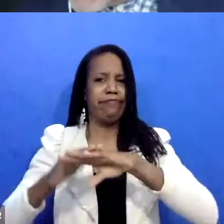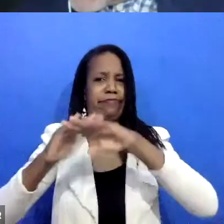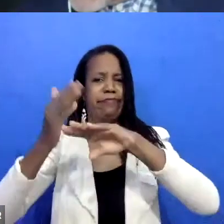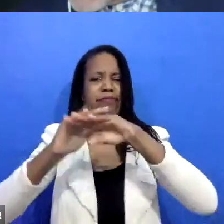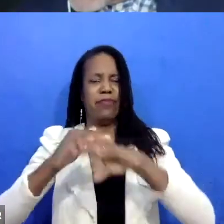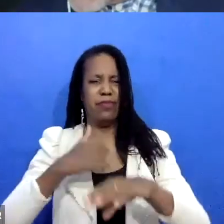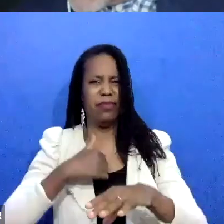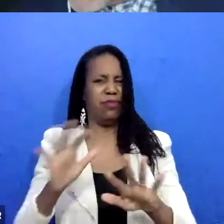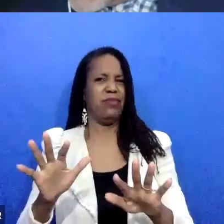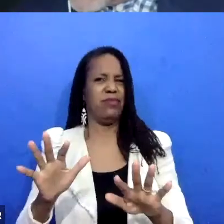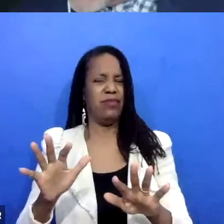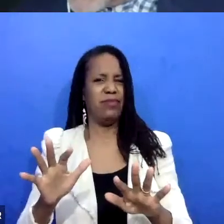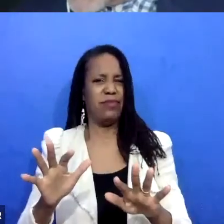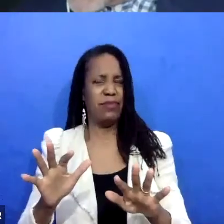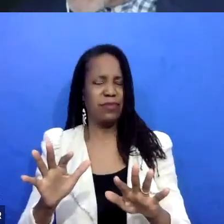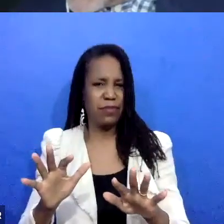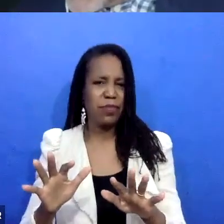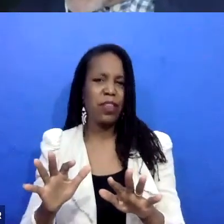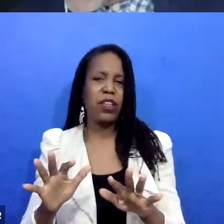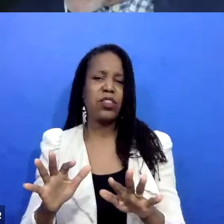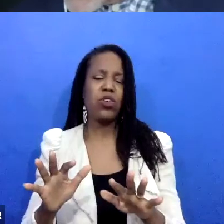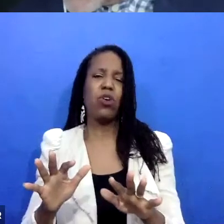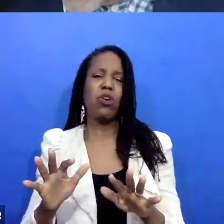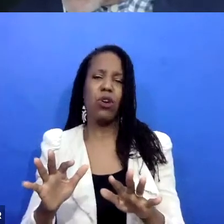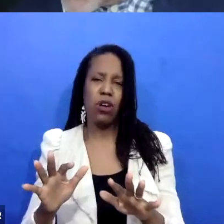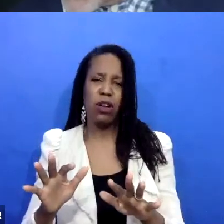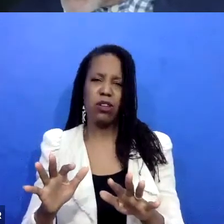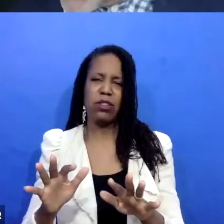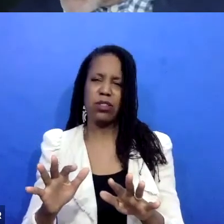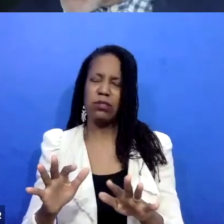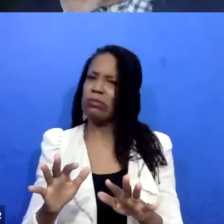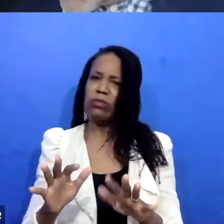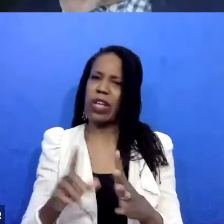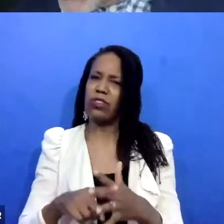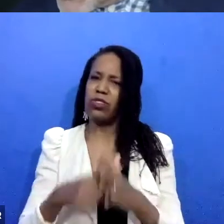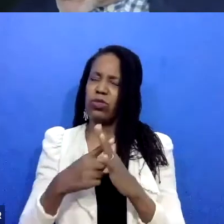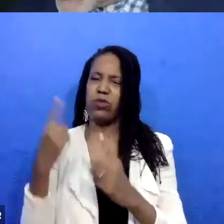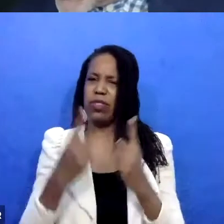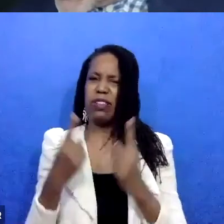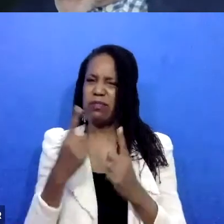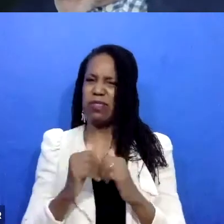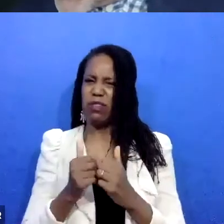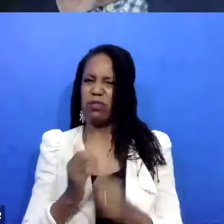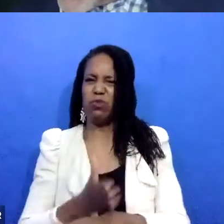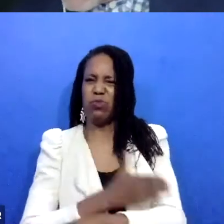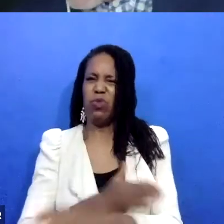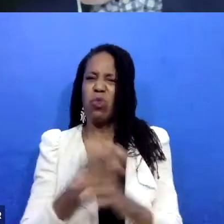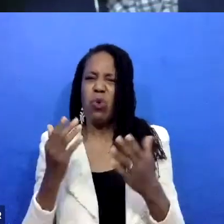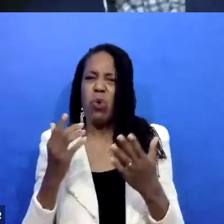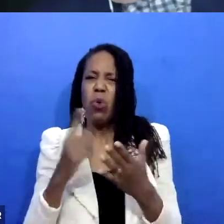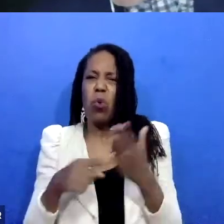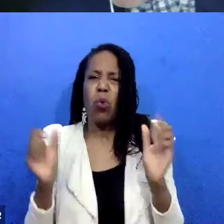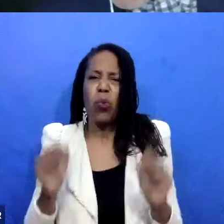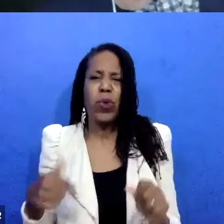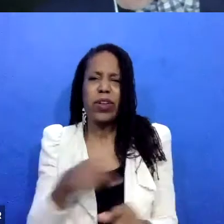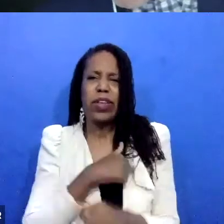you know, I really started to think more deeply about what it is that we could be doing. And so I started with survivor circles actually, and sitting in